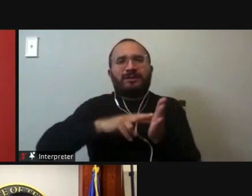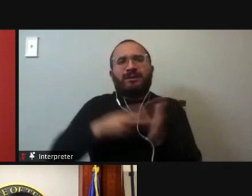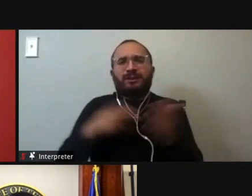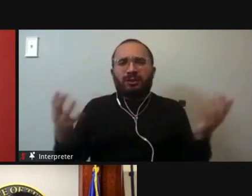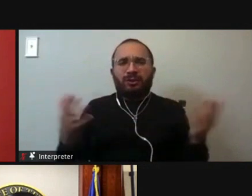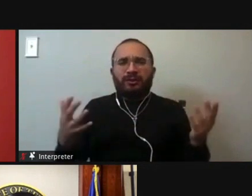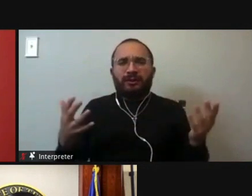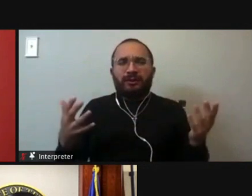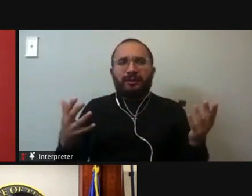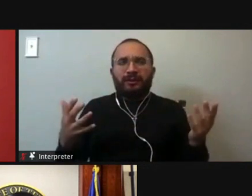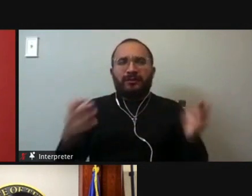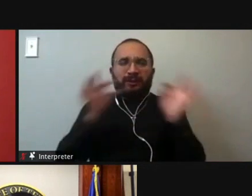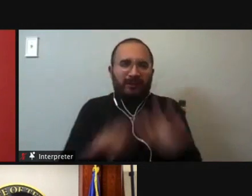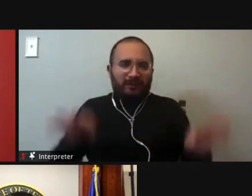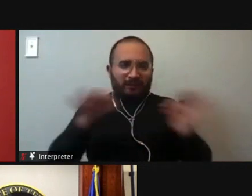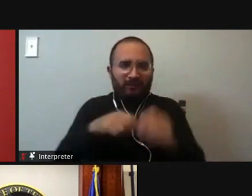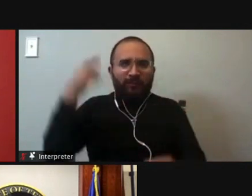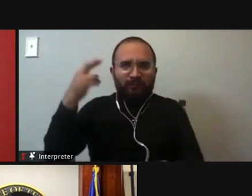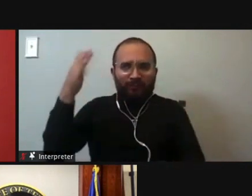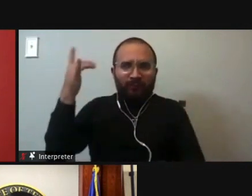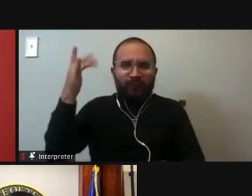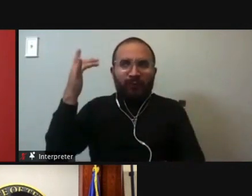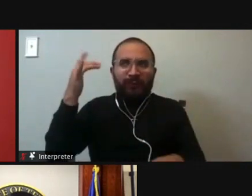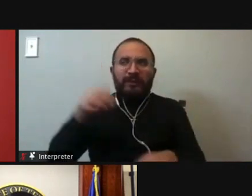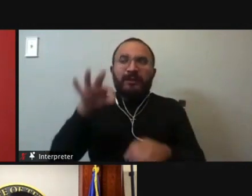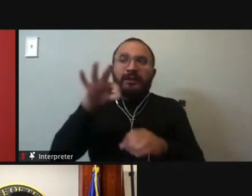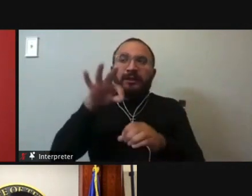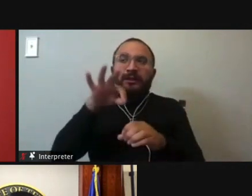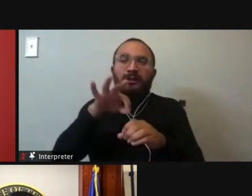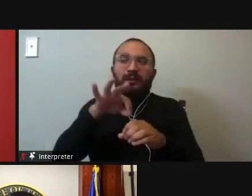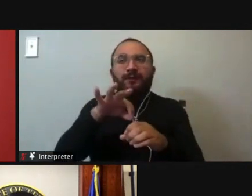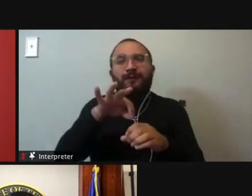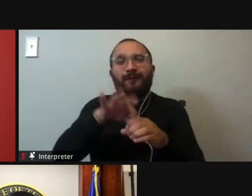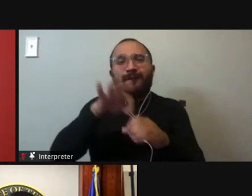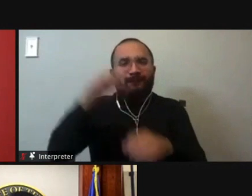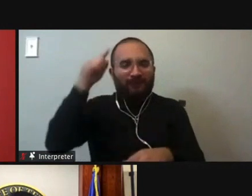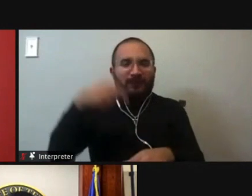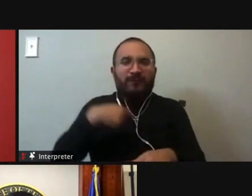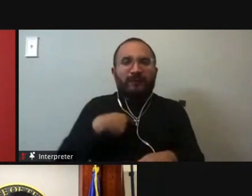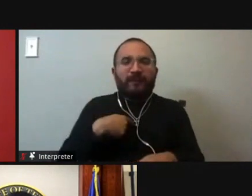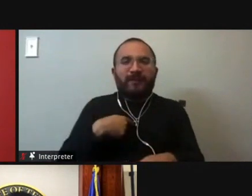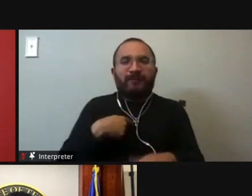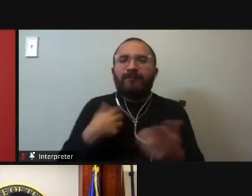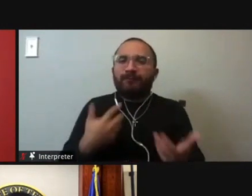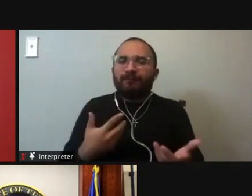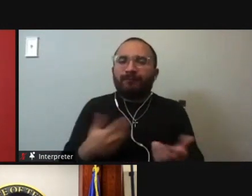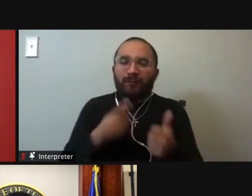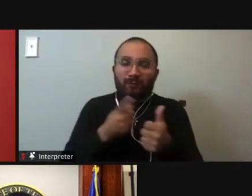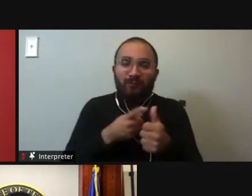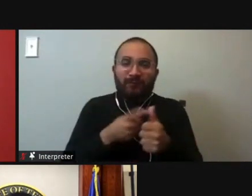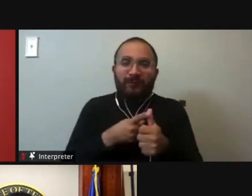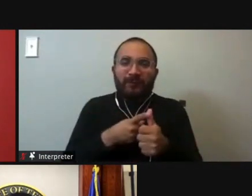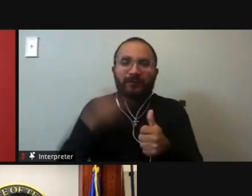and what is the main reason why Texas voters should pick me, uh, as opposed to my opponent? Uh, certainly one critical reason